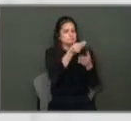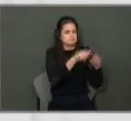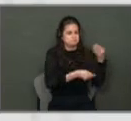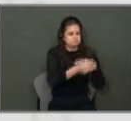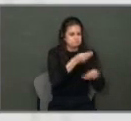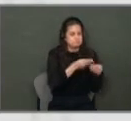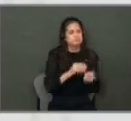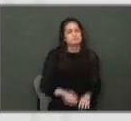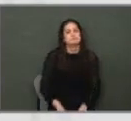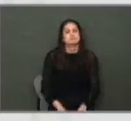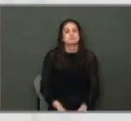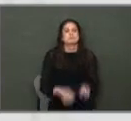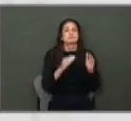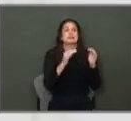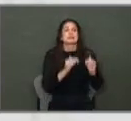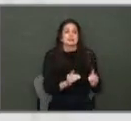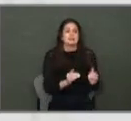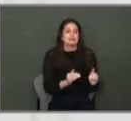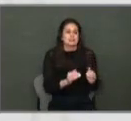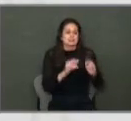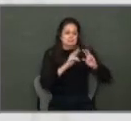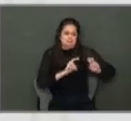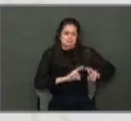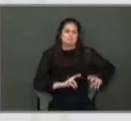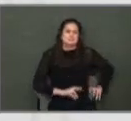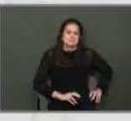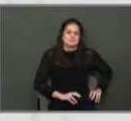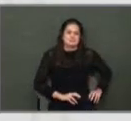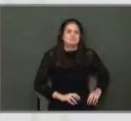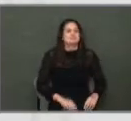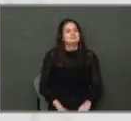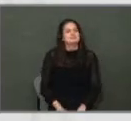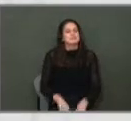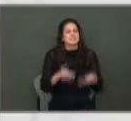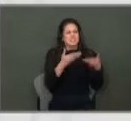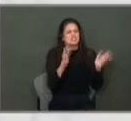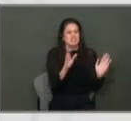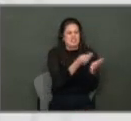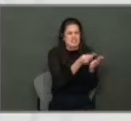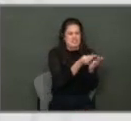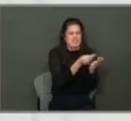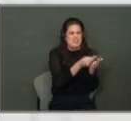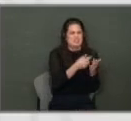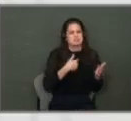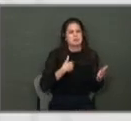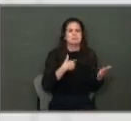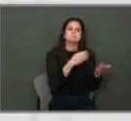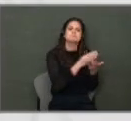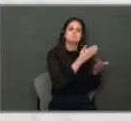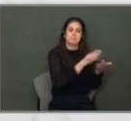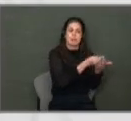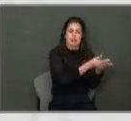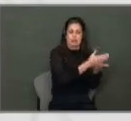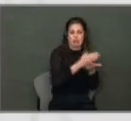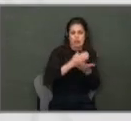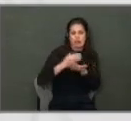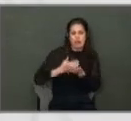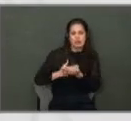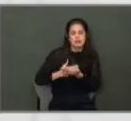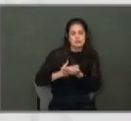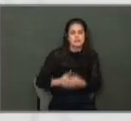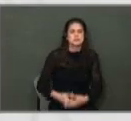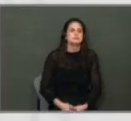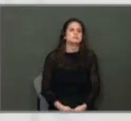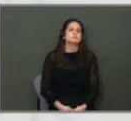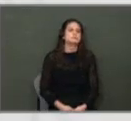Dig in a little bit deeper, because the general fund usually has all the focus and attention. It's where we collect, again, our general revenue. And you'll see